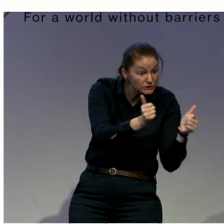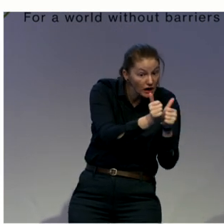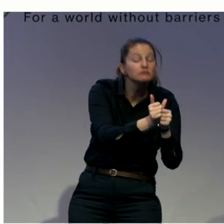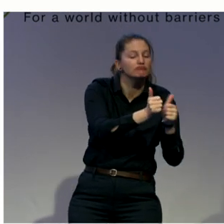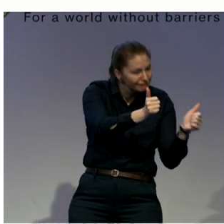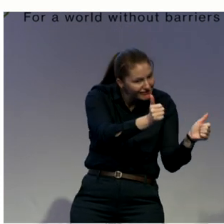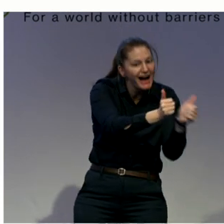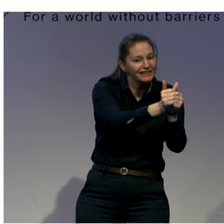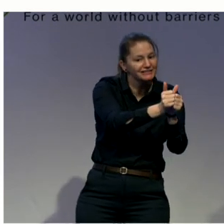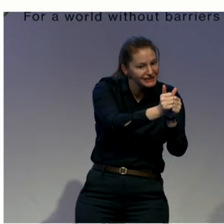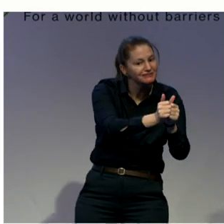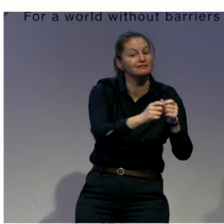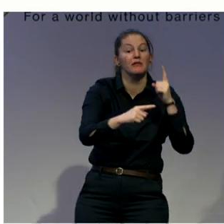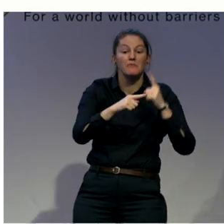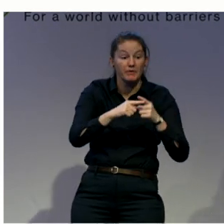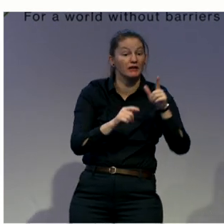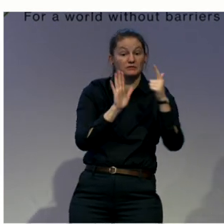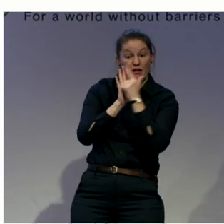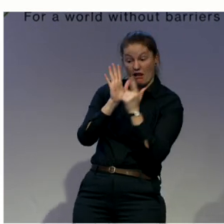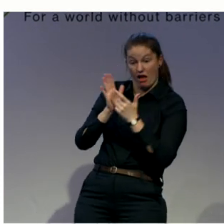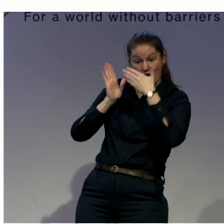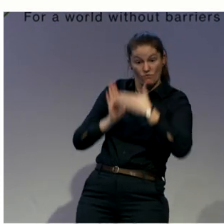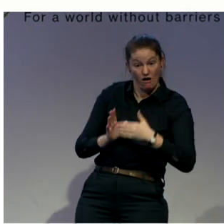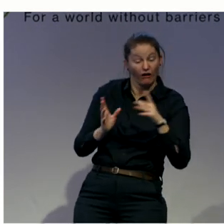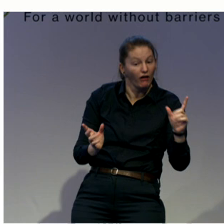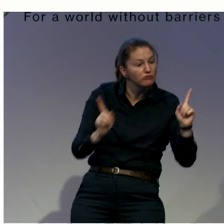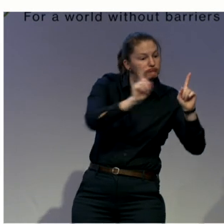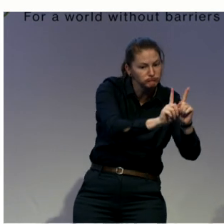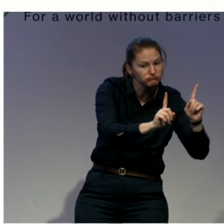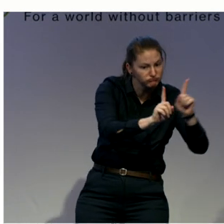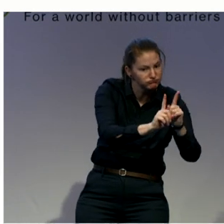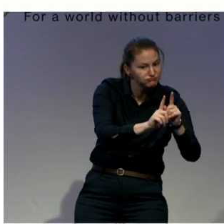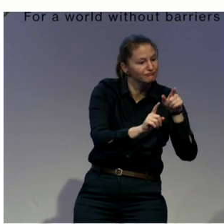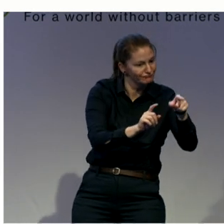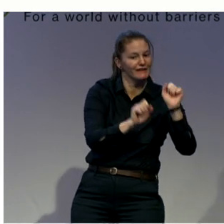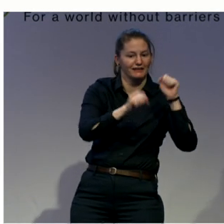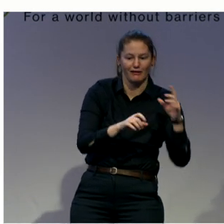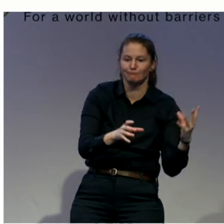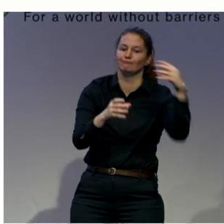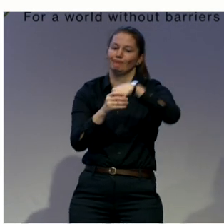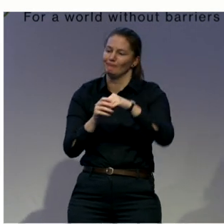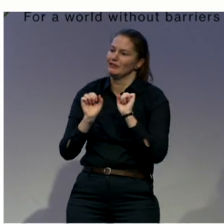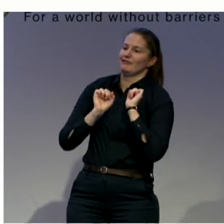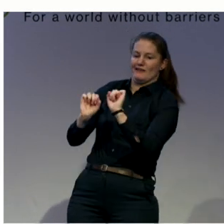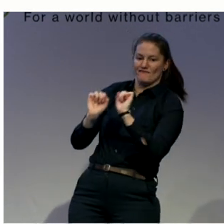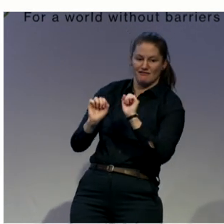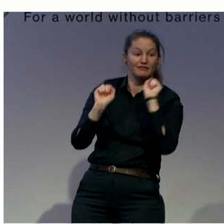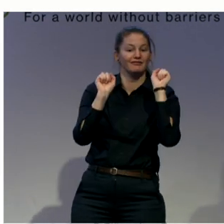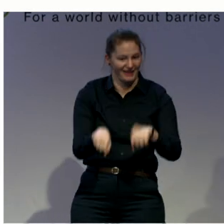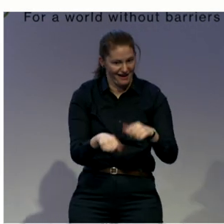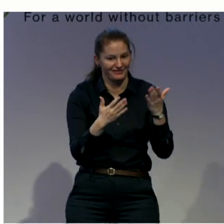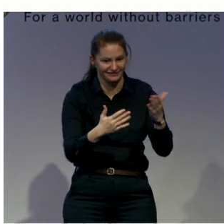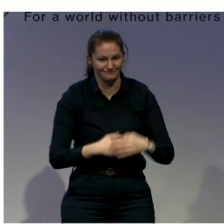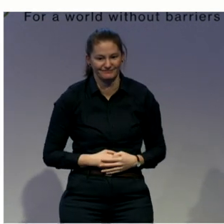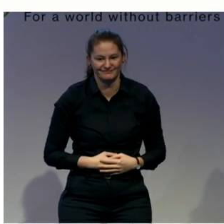lawyer, to represent them during the trial. And, of course, we have very good rulings in